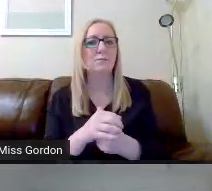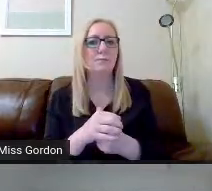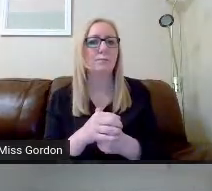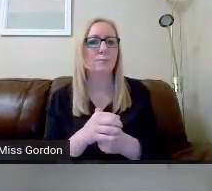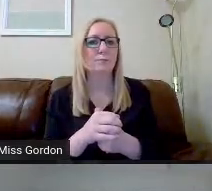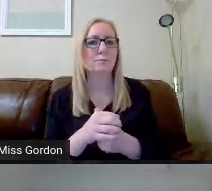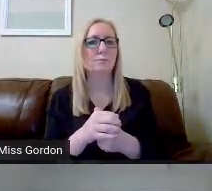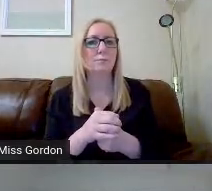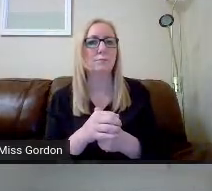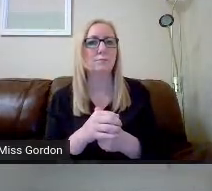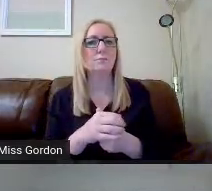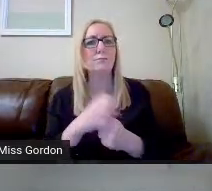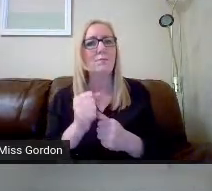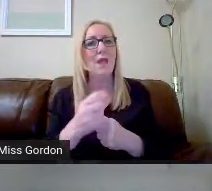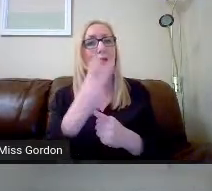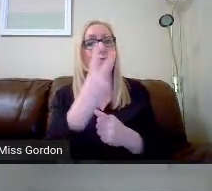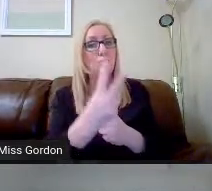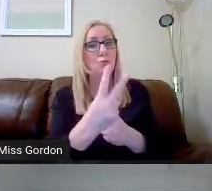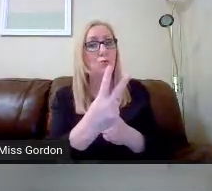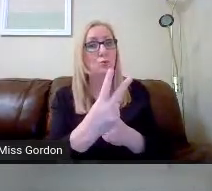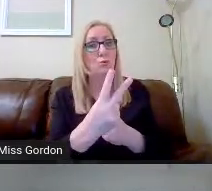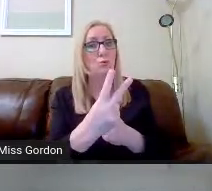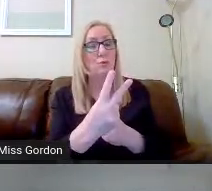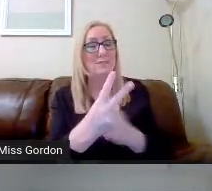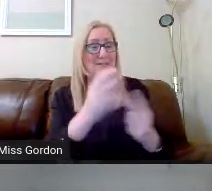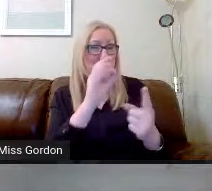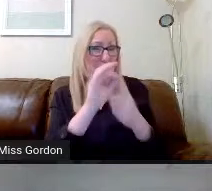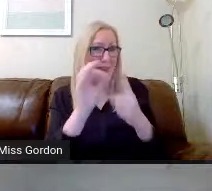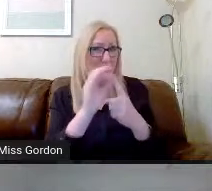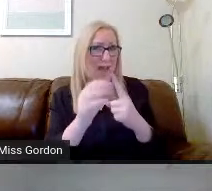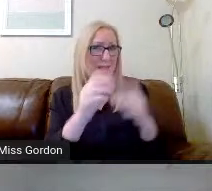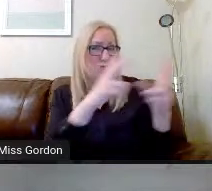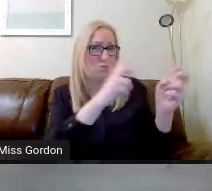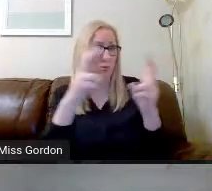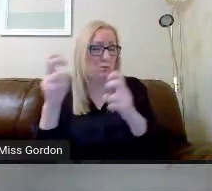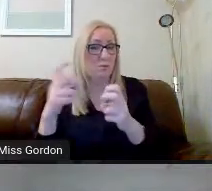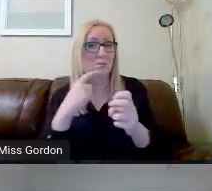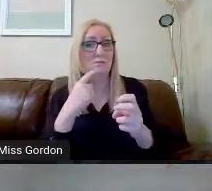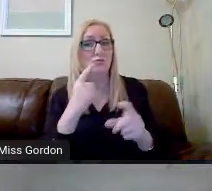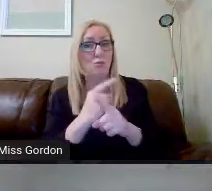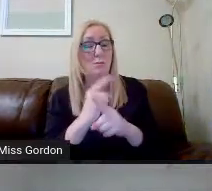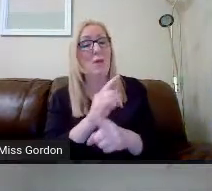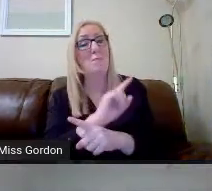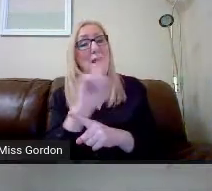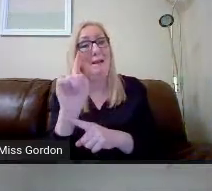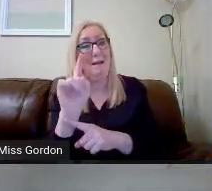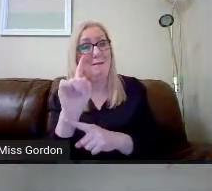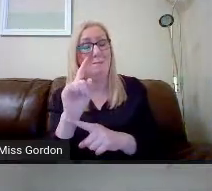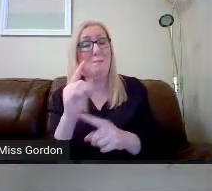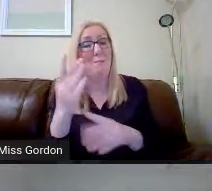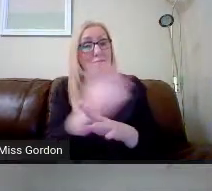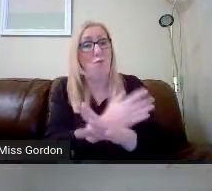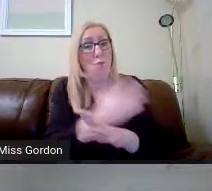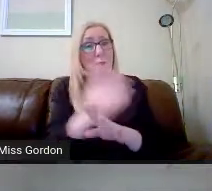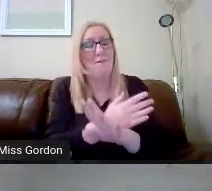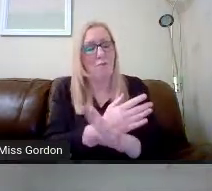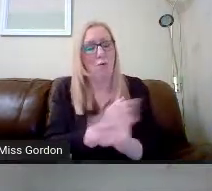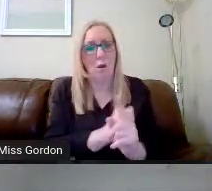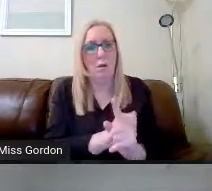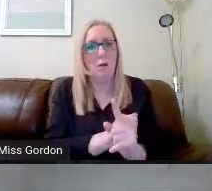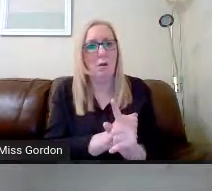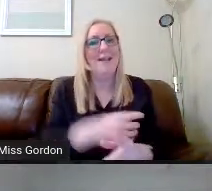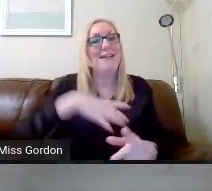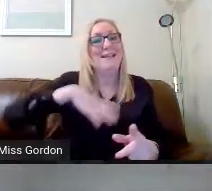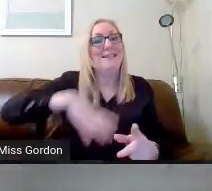We have two specialised courses, and I've mentioned them briefly earlier, for S3 pupils. Essential Skills.